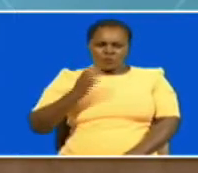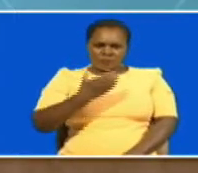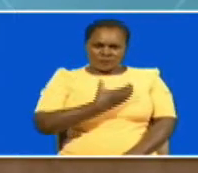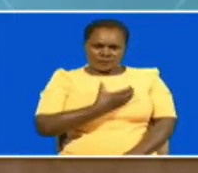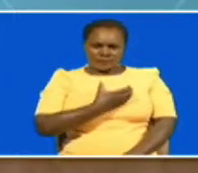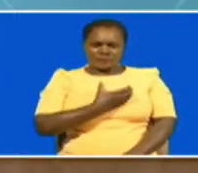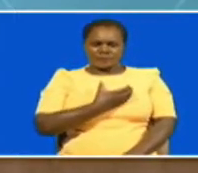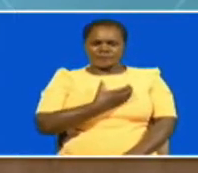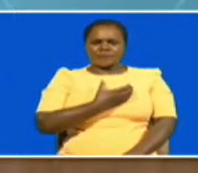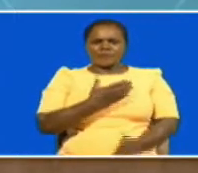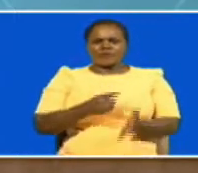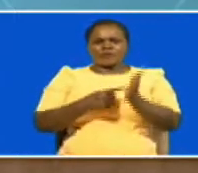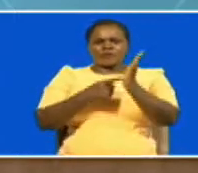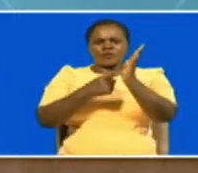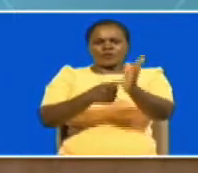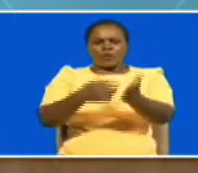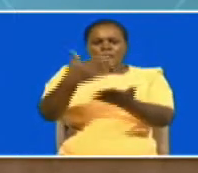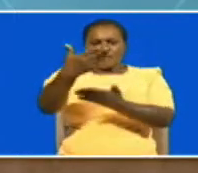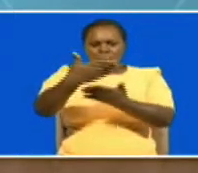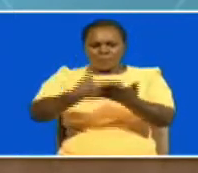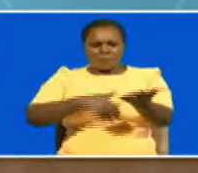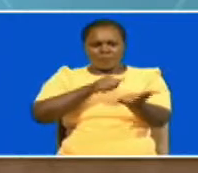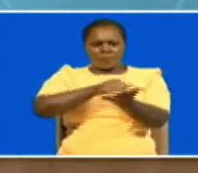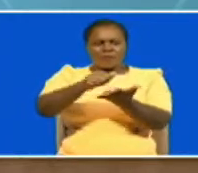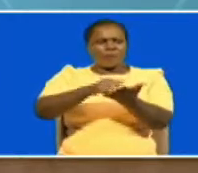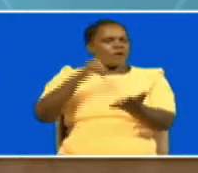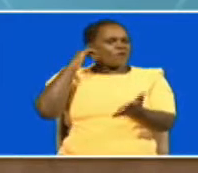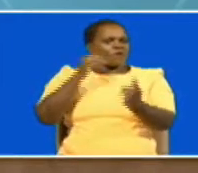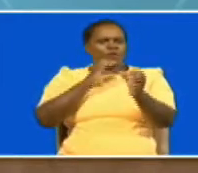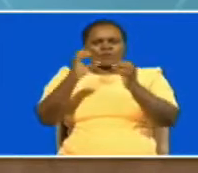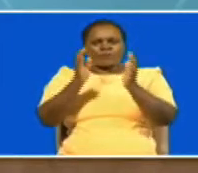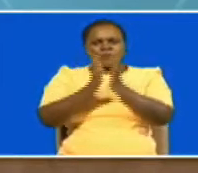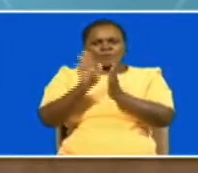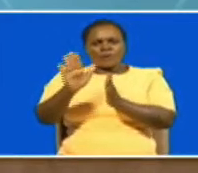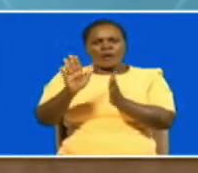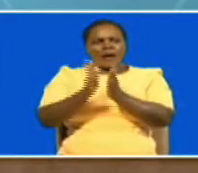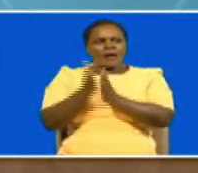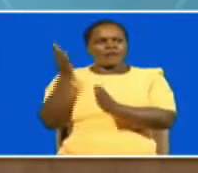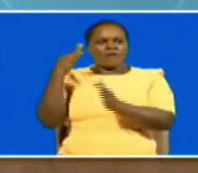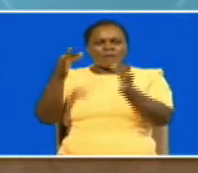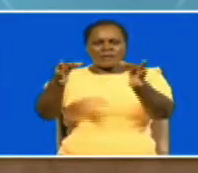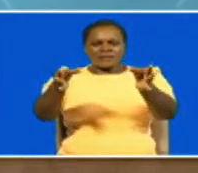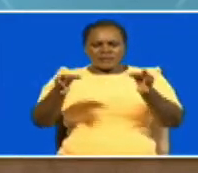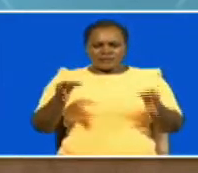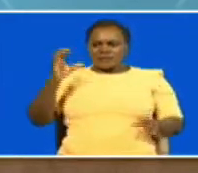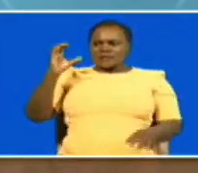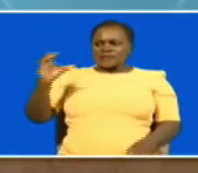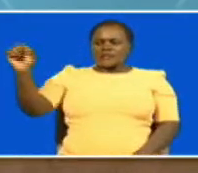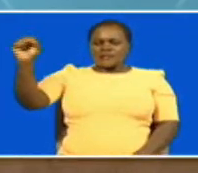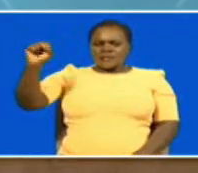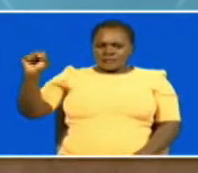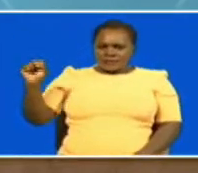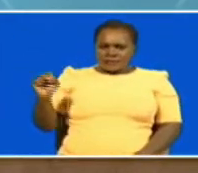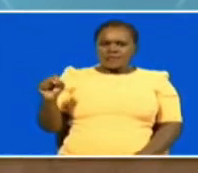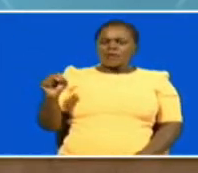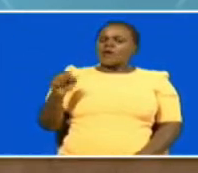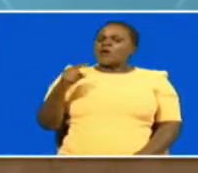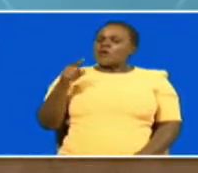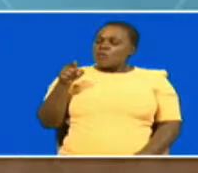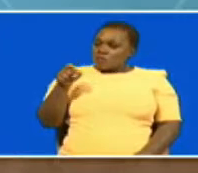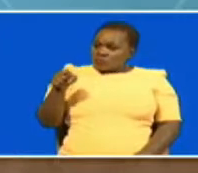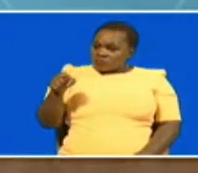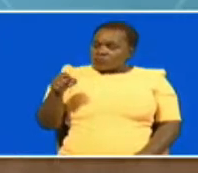dr nyakango tabled printouts of telephone conversations between her and former treasury cs ukuryatani who